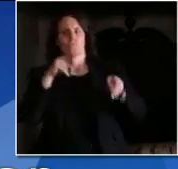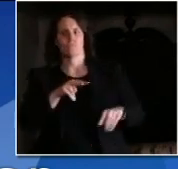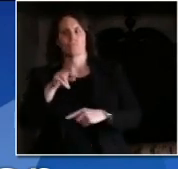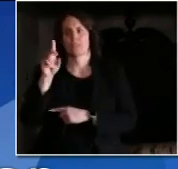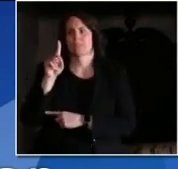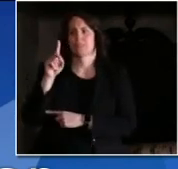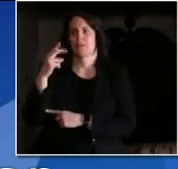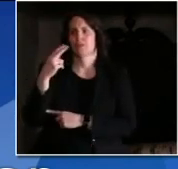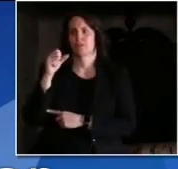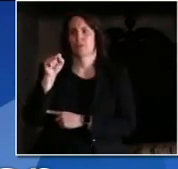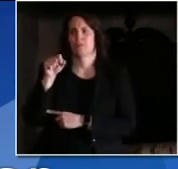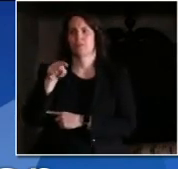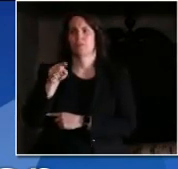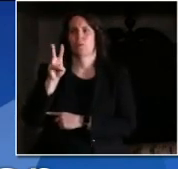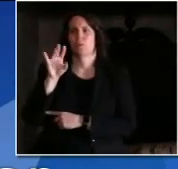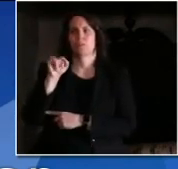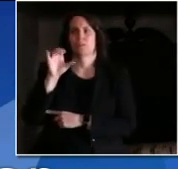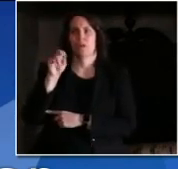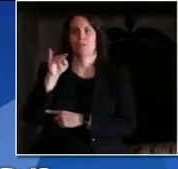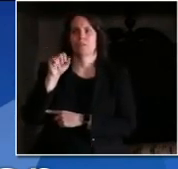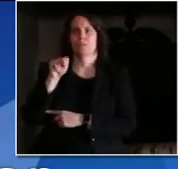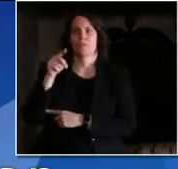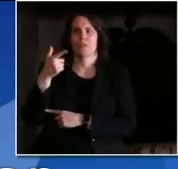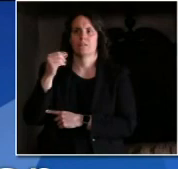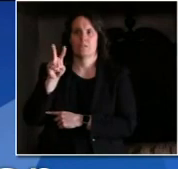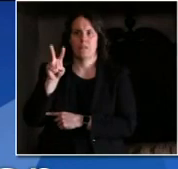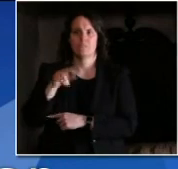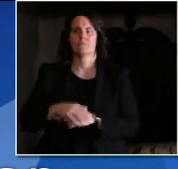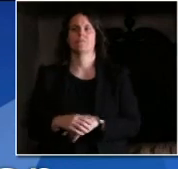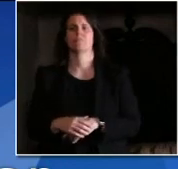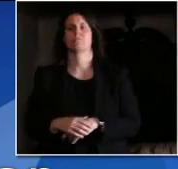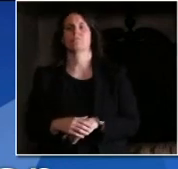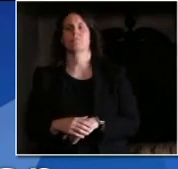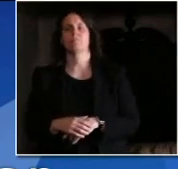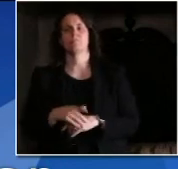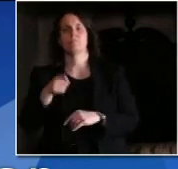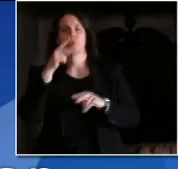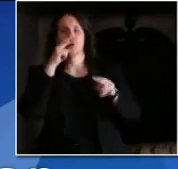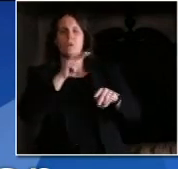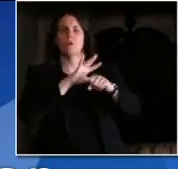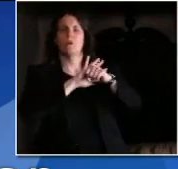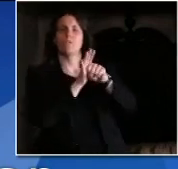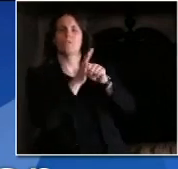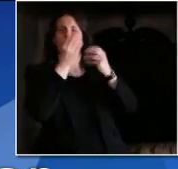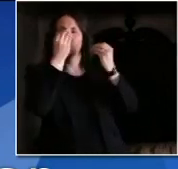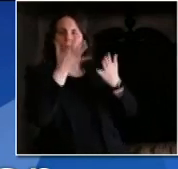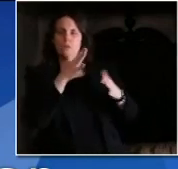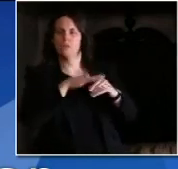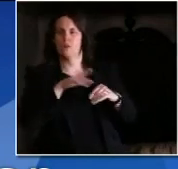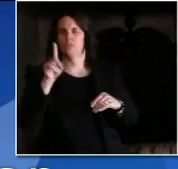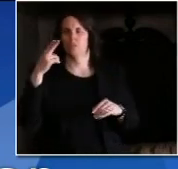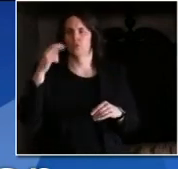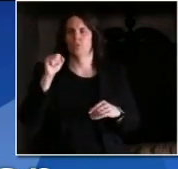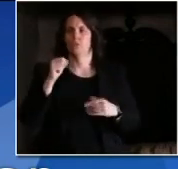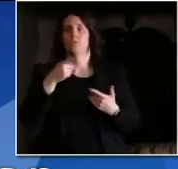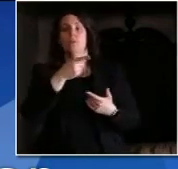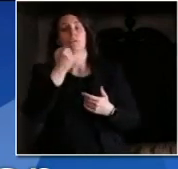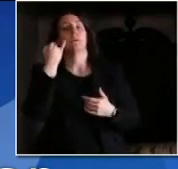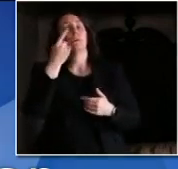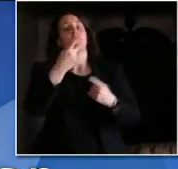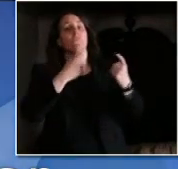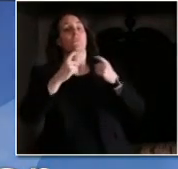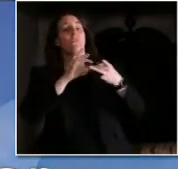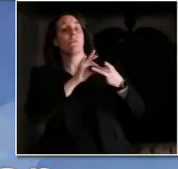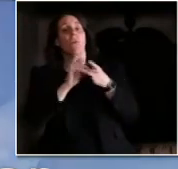investigations and COVID-19 webpages for information, data, and guidance. For topics not related to public health, visit the websites